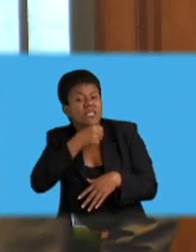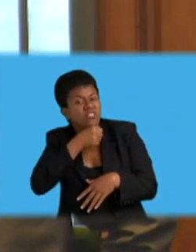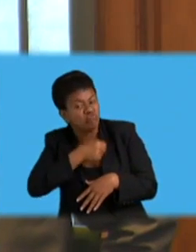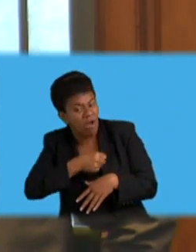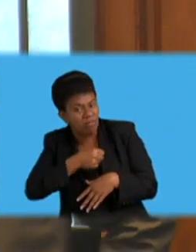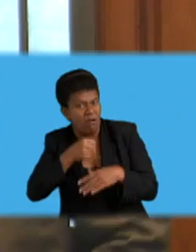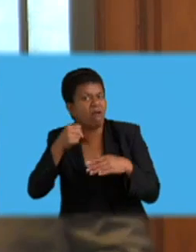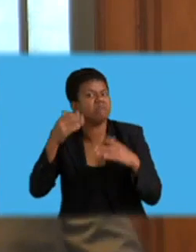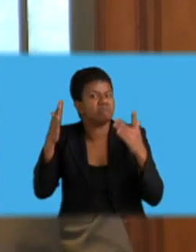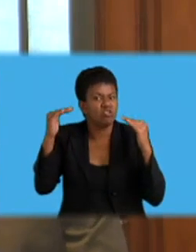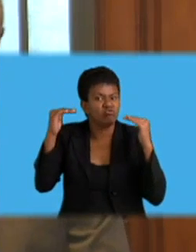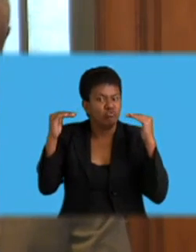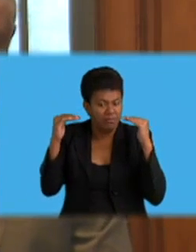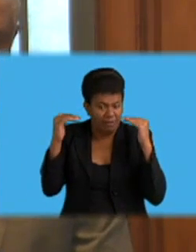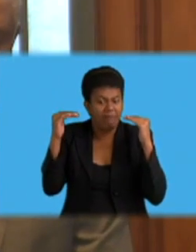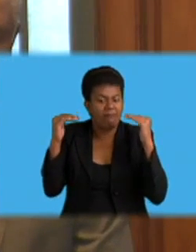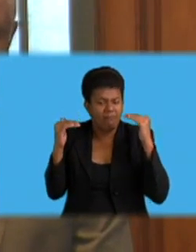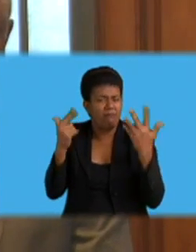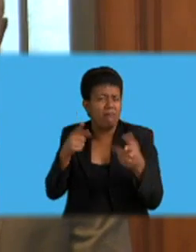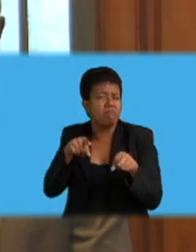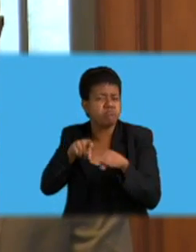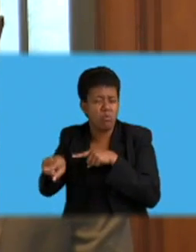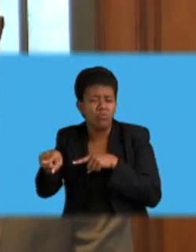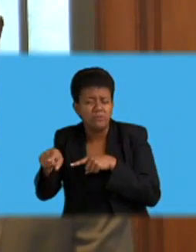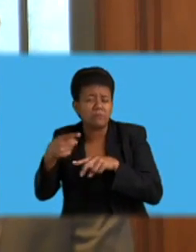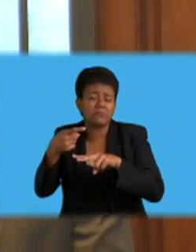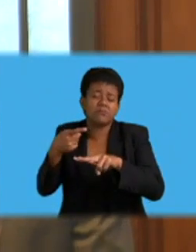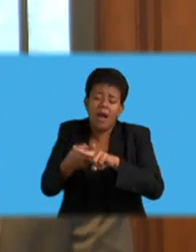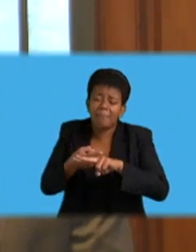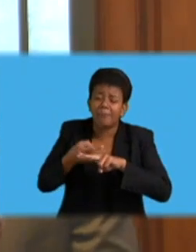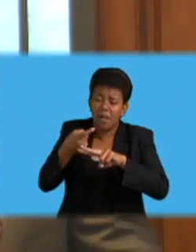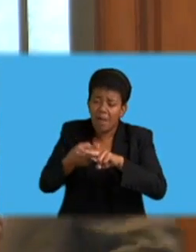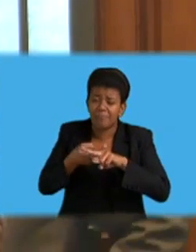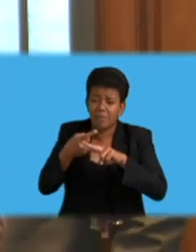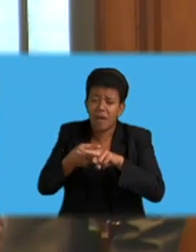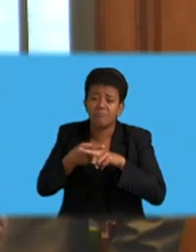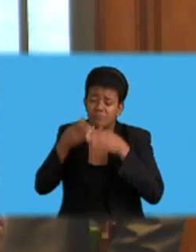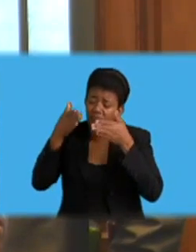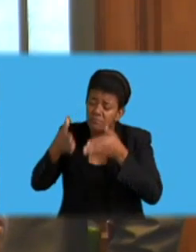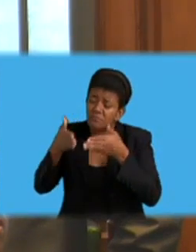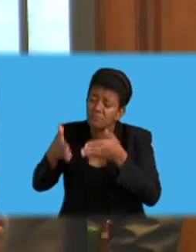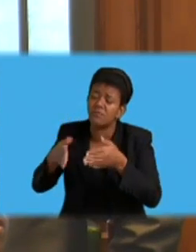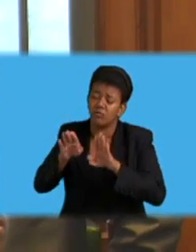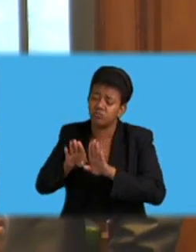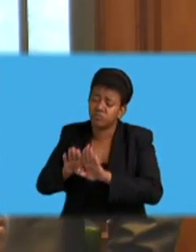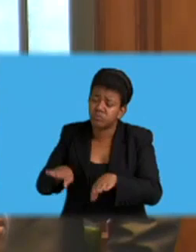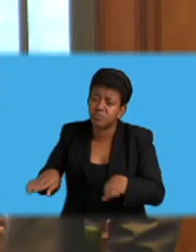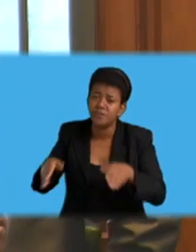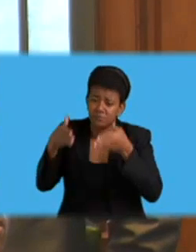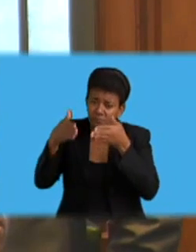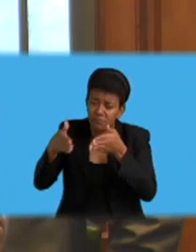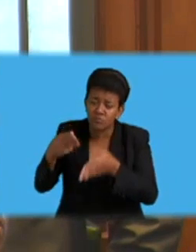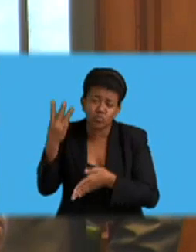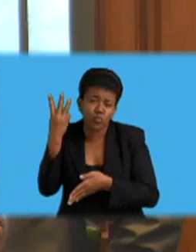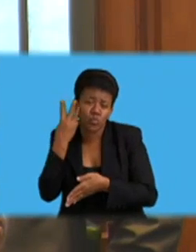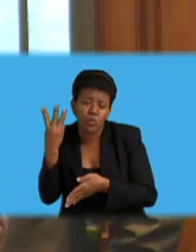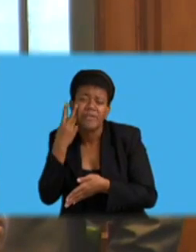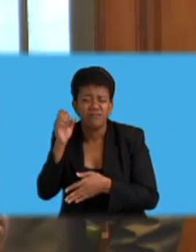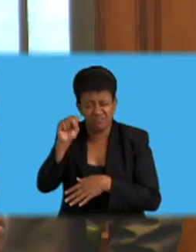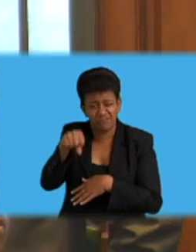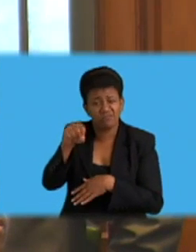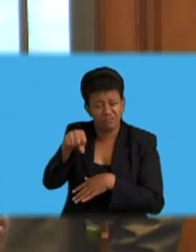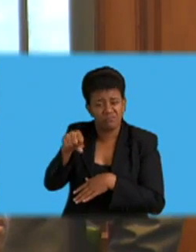these particular offences are normally committed to women and children. We agree that children are no longer safe. But what does the statistics